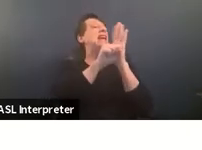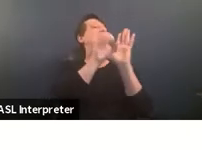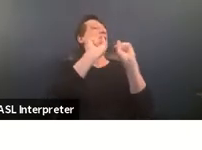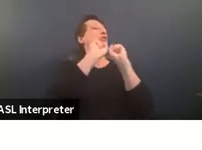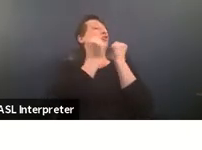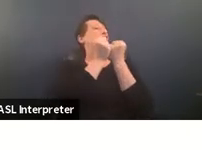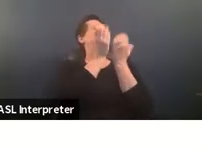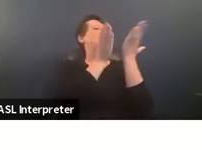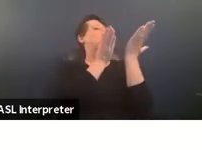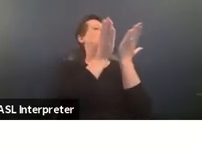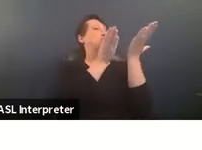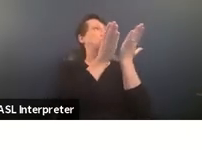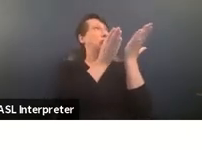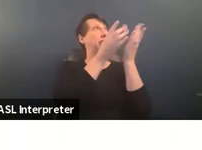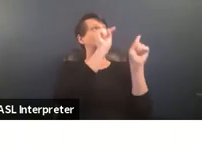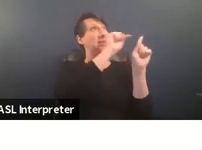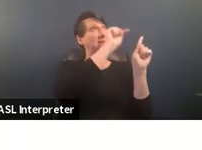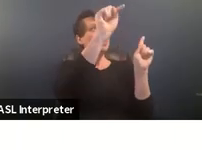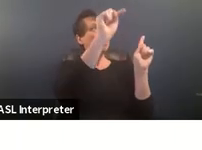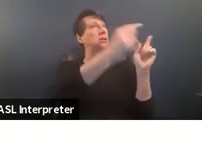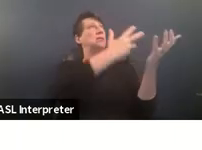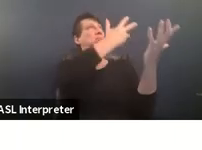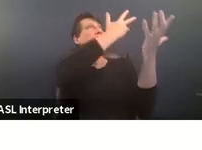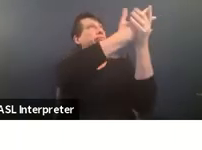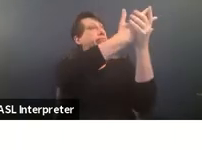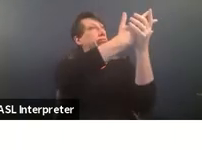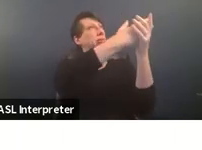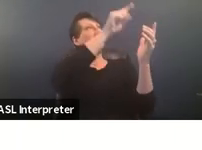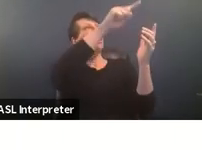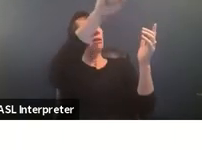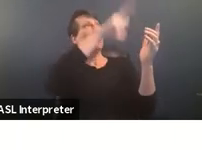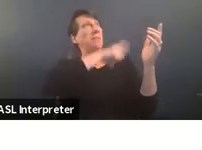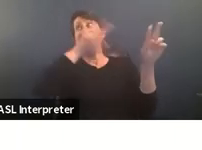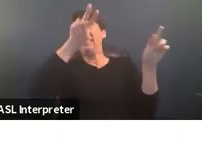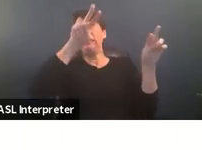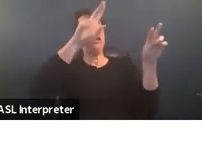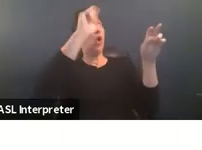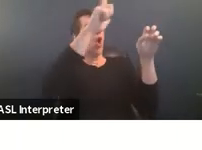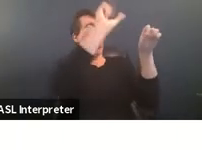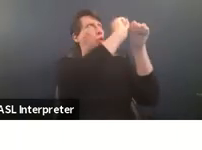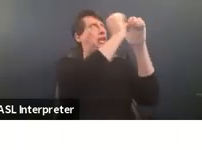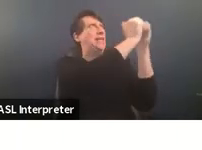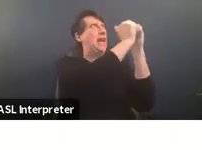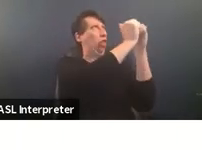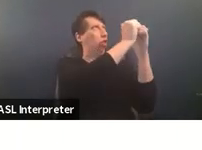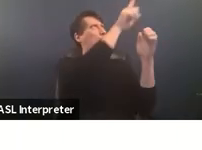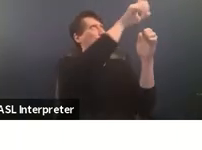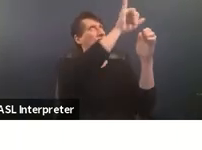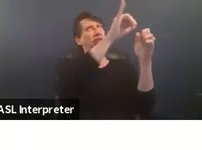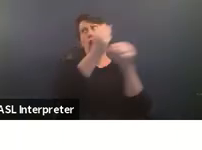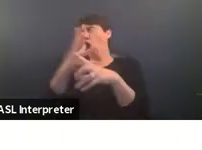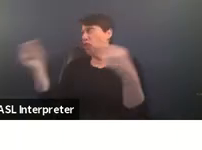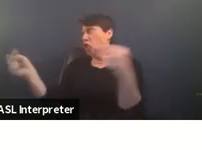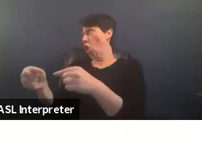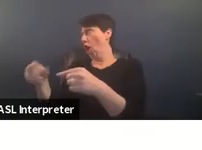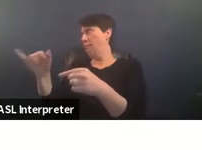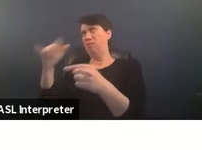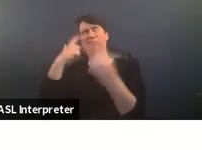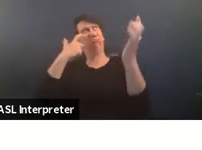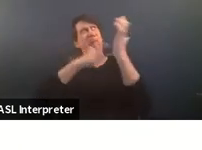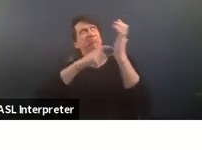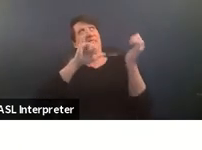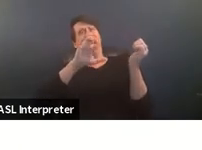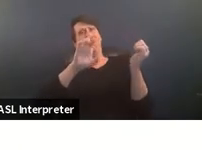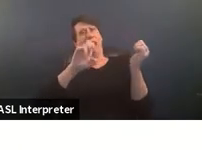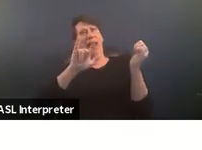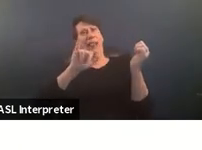criminal legal systems is a manifestation of that reality um next slide please and i see